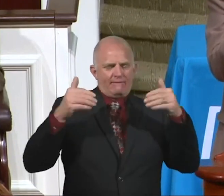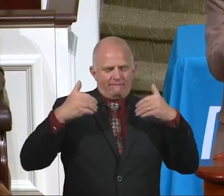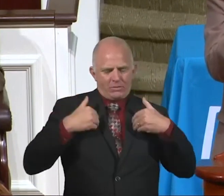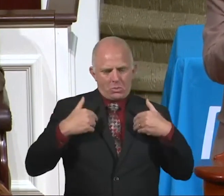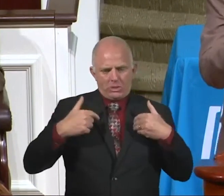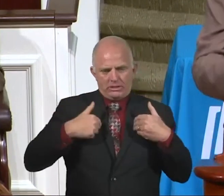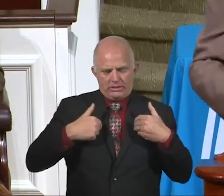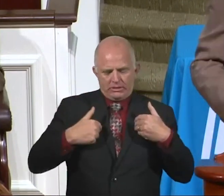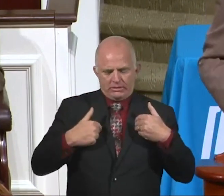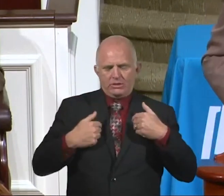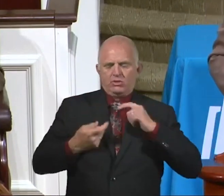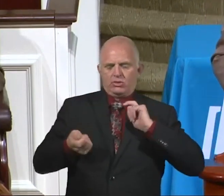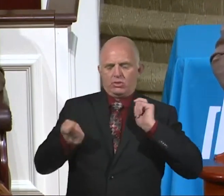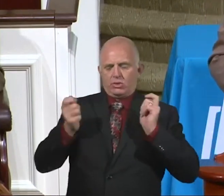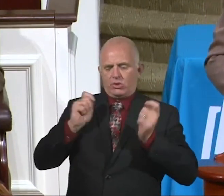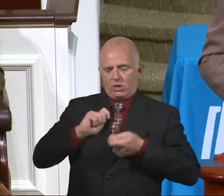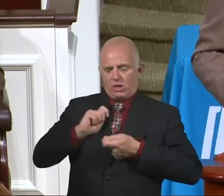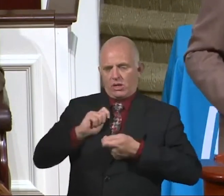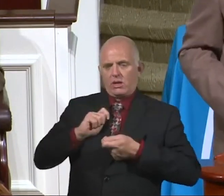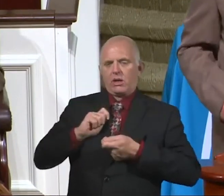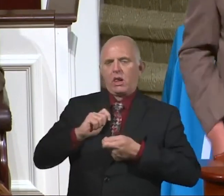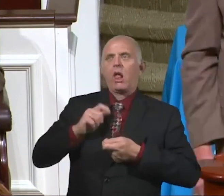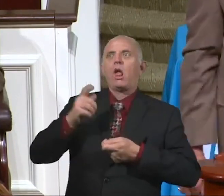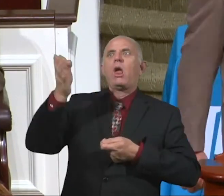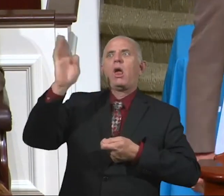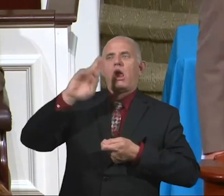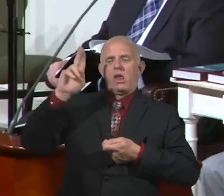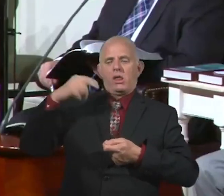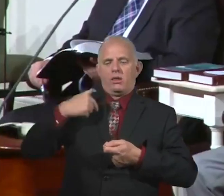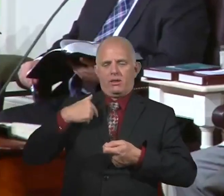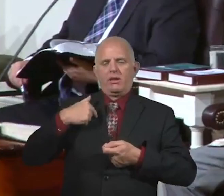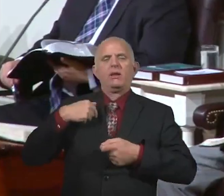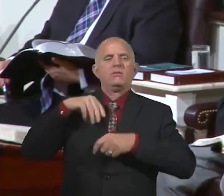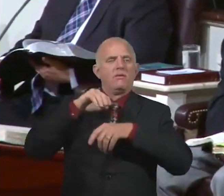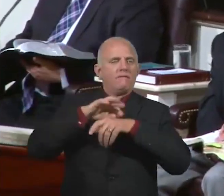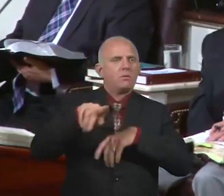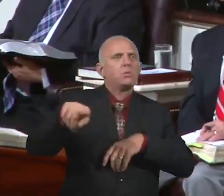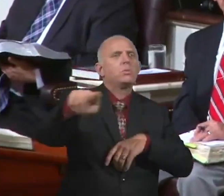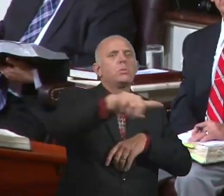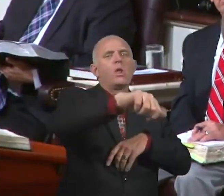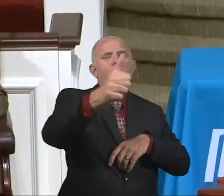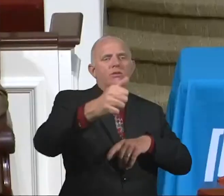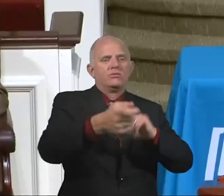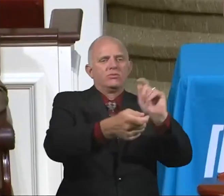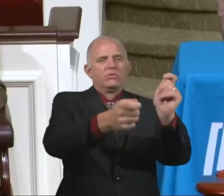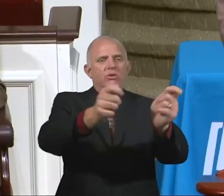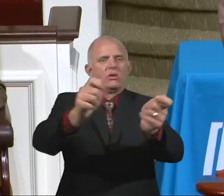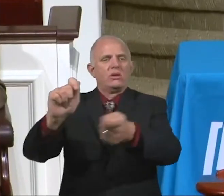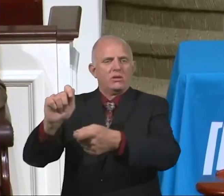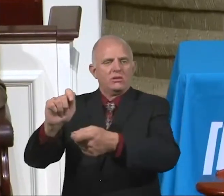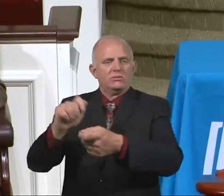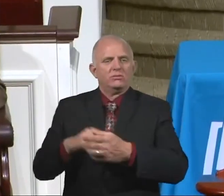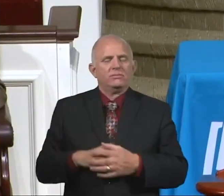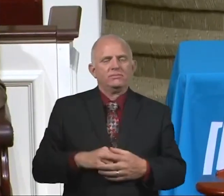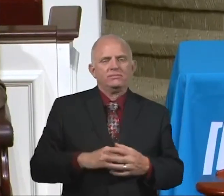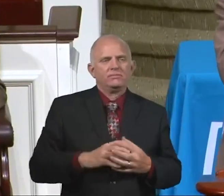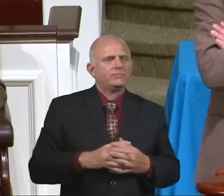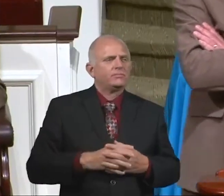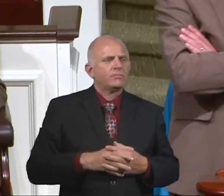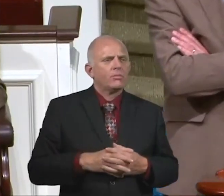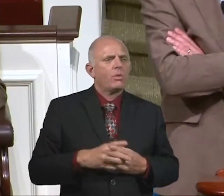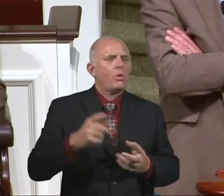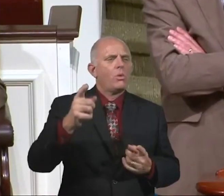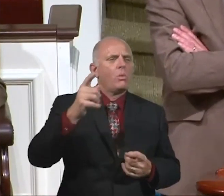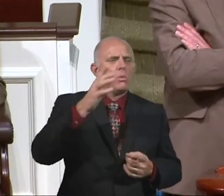together. I sat with a sweet couple recently. I thought they were going to divorce several years ago. I thought it was just all over. And now there's a